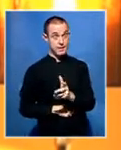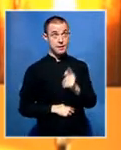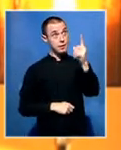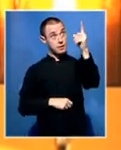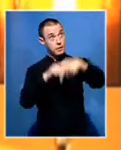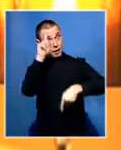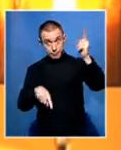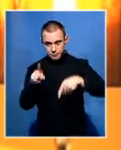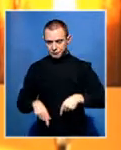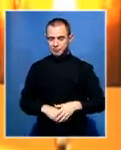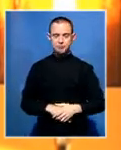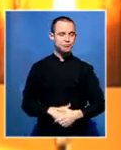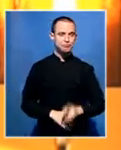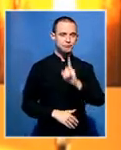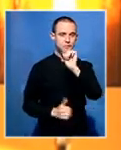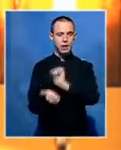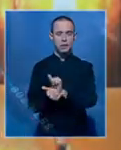when they come back these people are arrested.